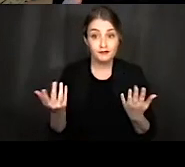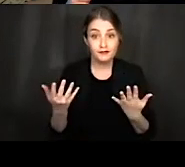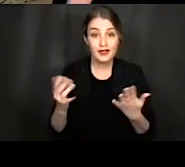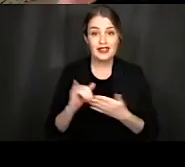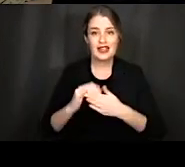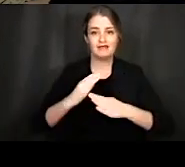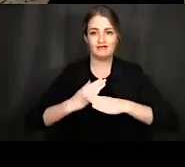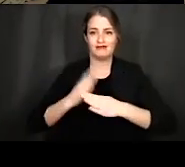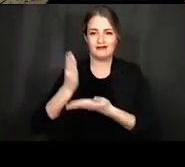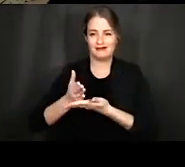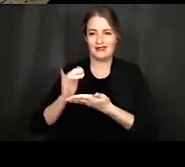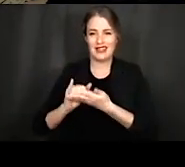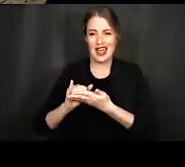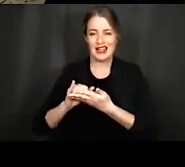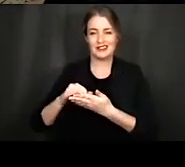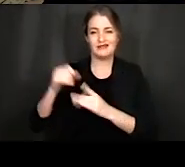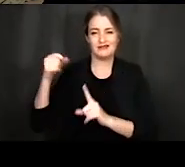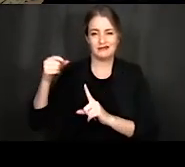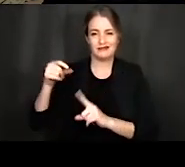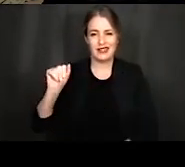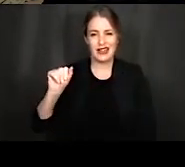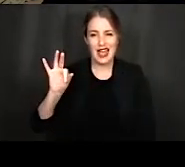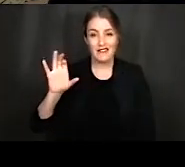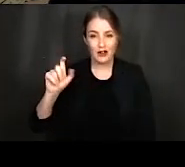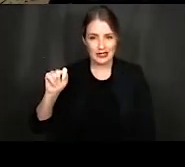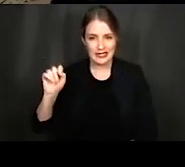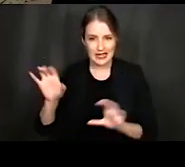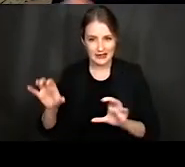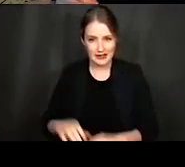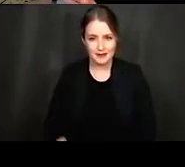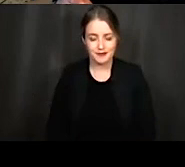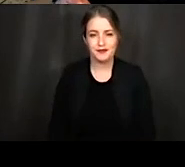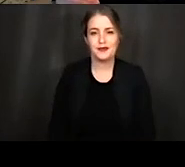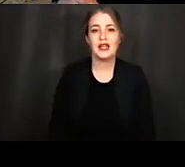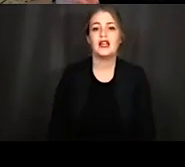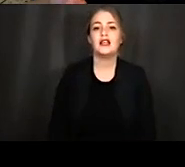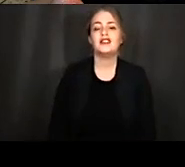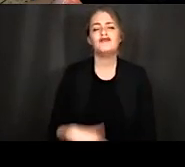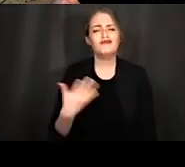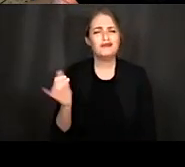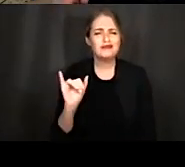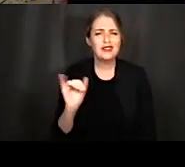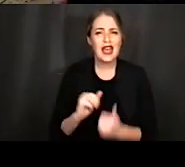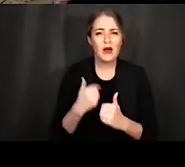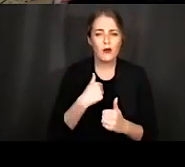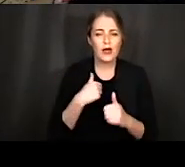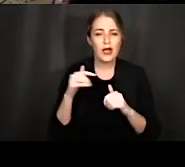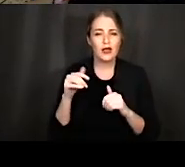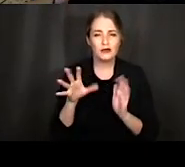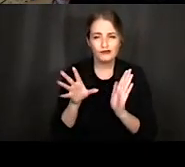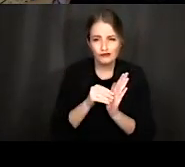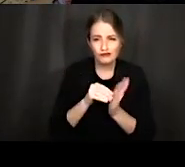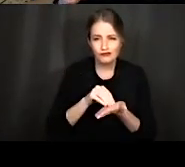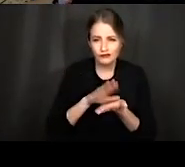that afferent activity. So in a similar manner to how we can record changes in an electrical